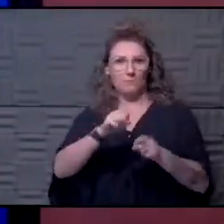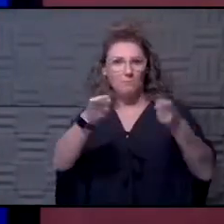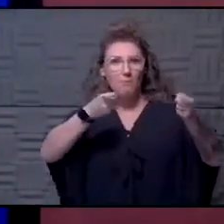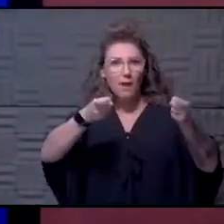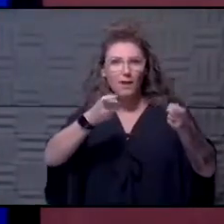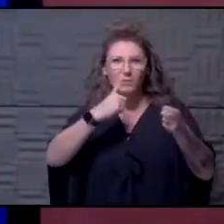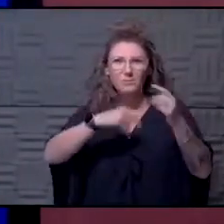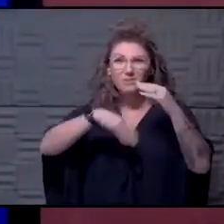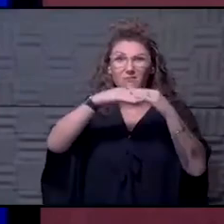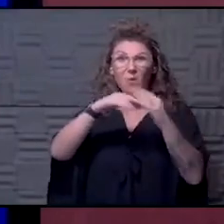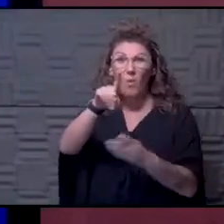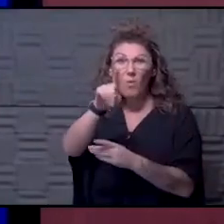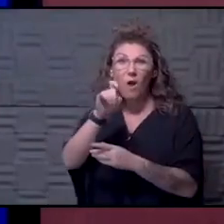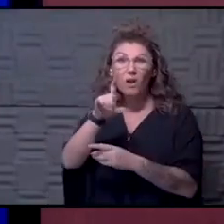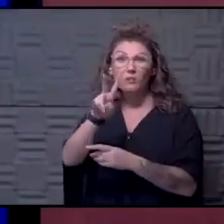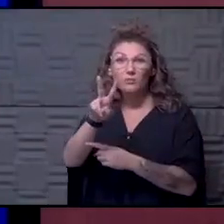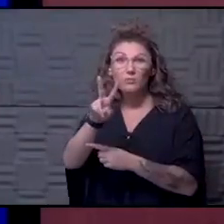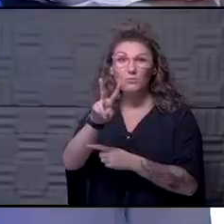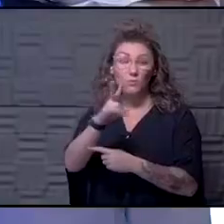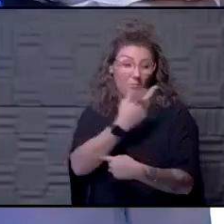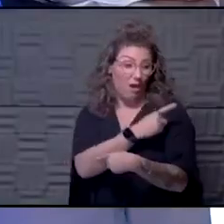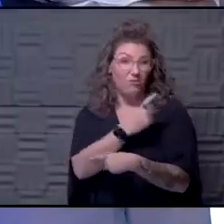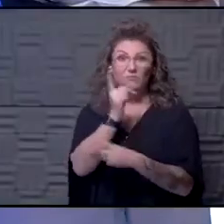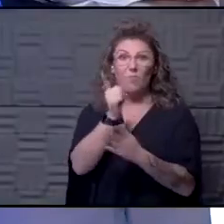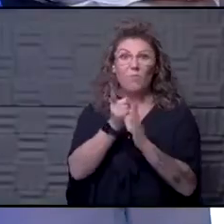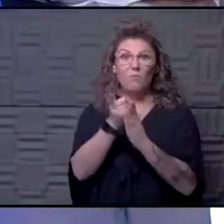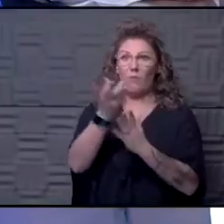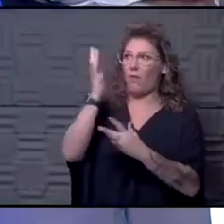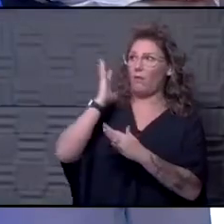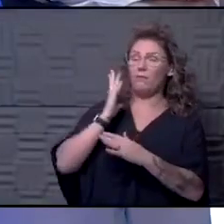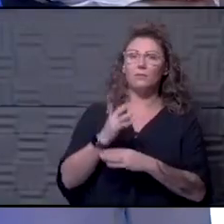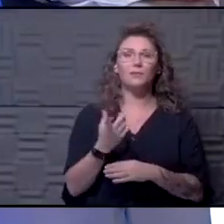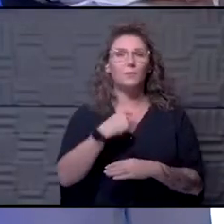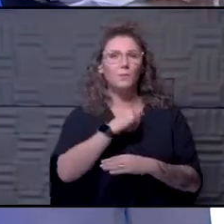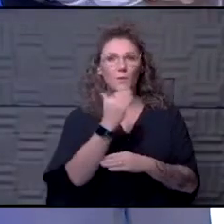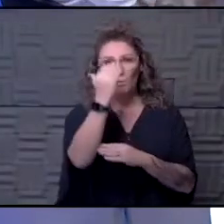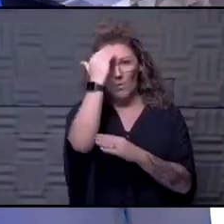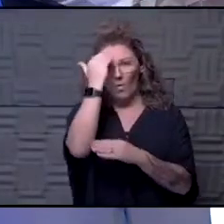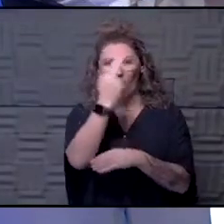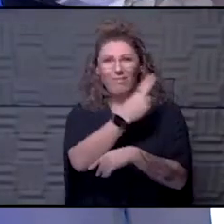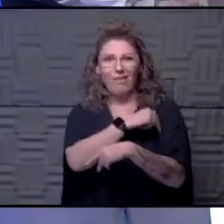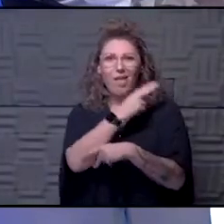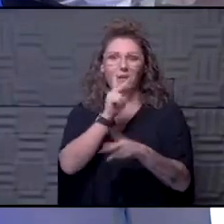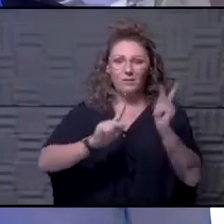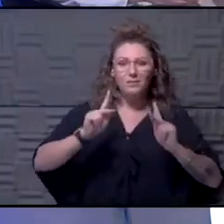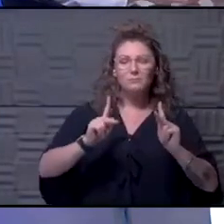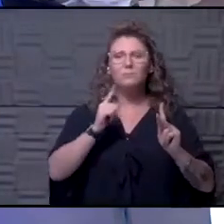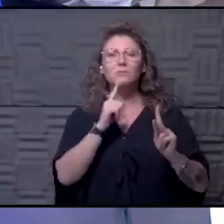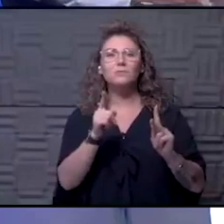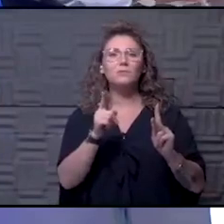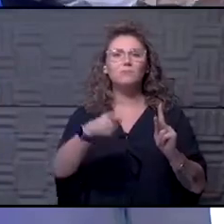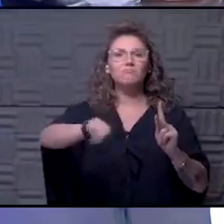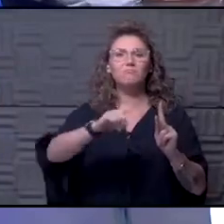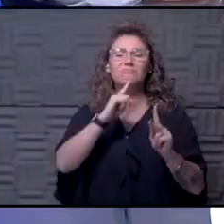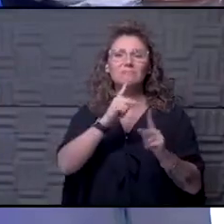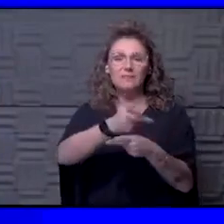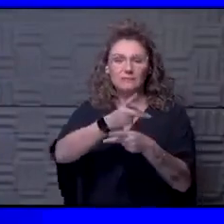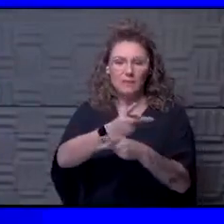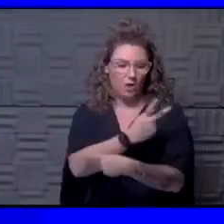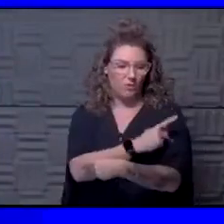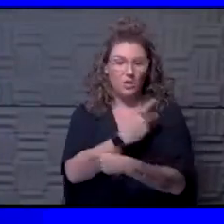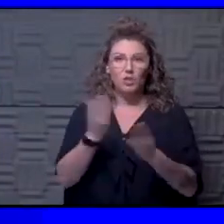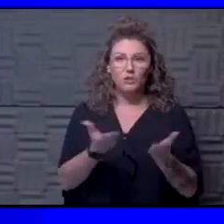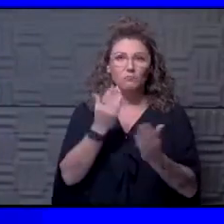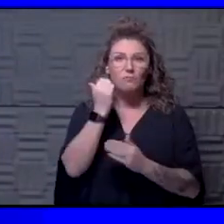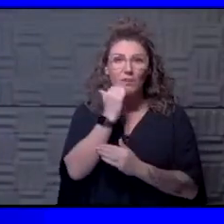because we got up to 102 patients at one point. Yeah, absolutely. And, you know, we know that our hospitalists, most of the physicians that take care of most of the patients here